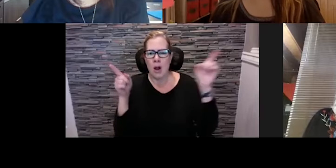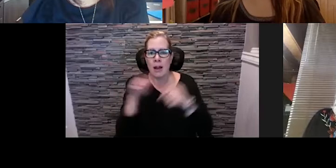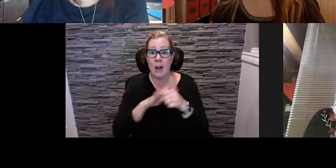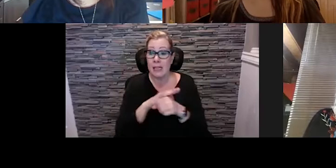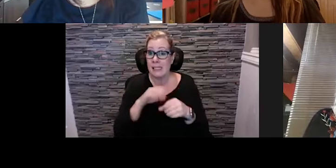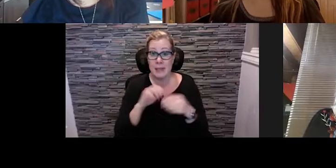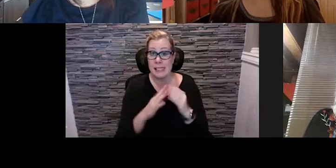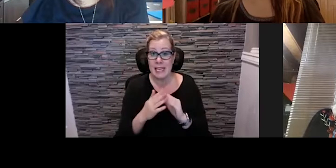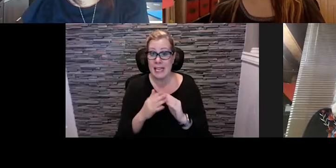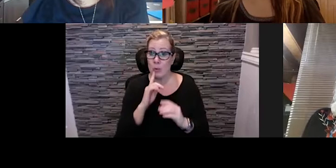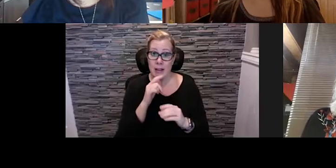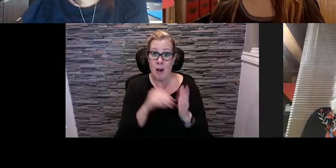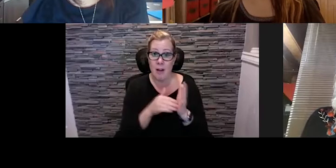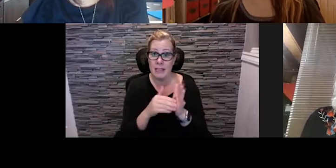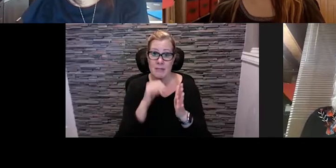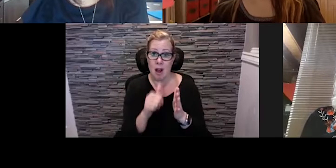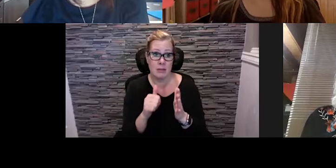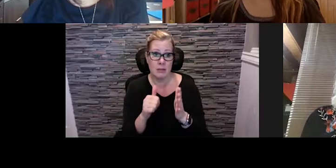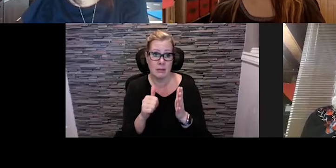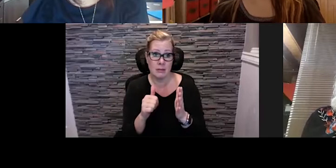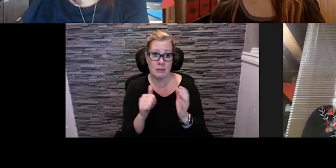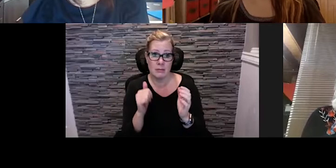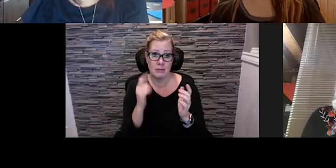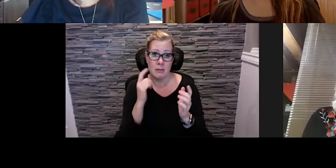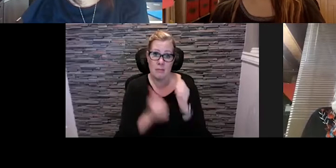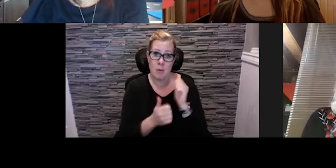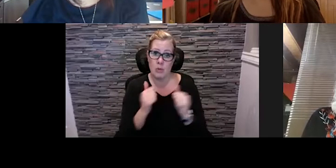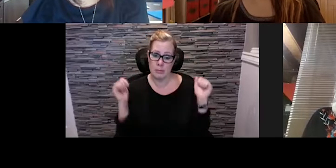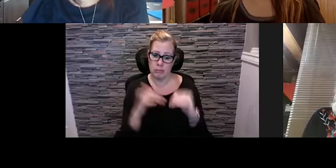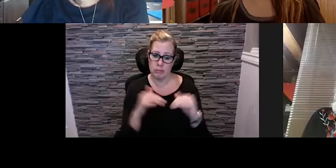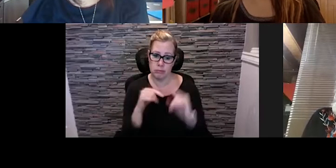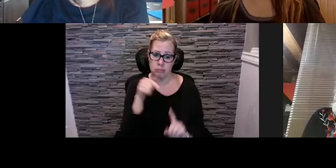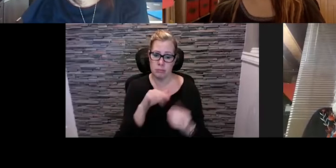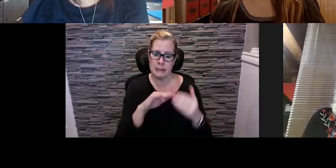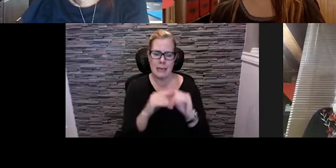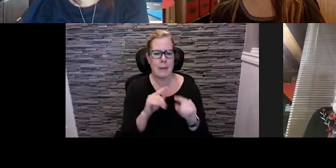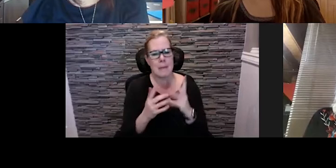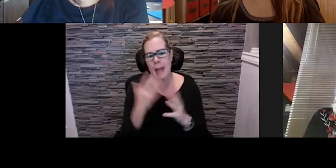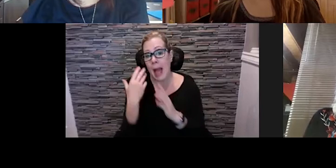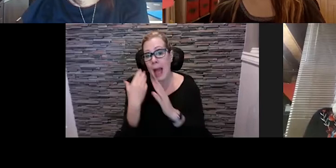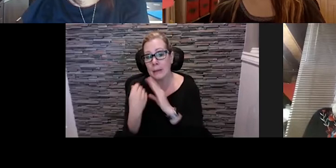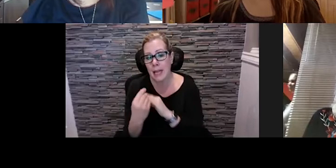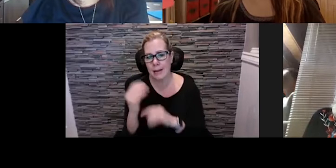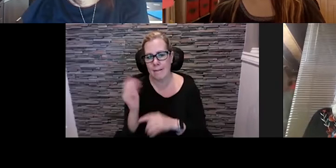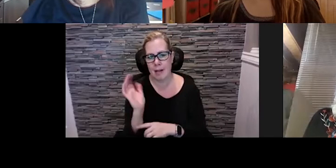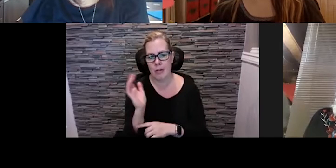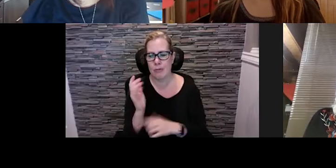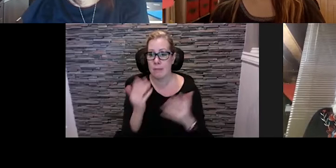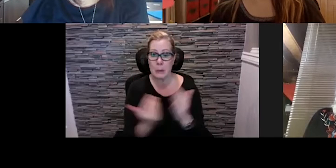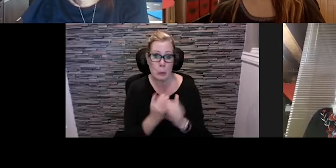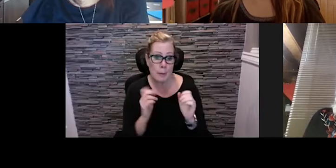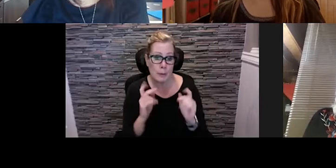events on a regular basis. And how does that start to translate now in terms of opportunities that can start to grow